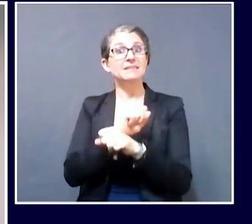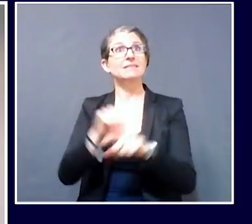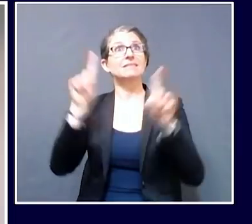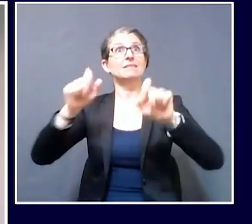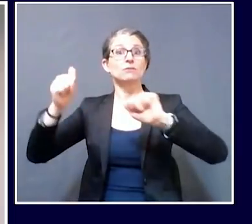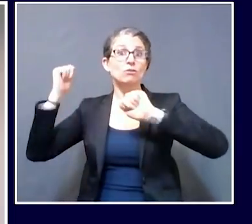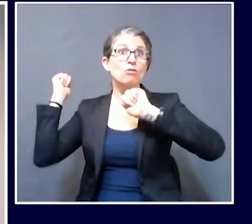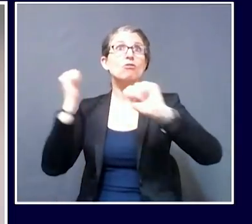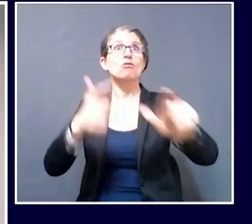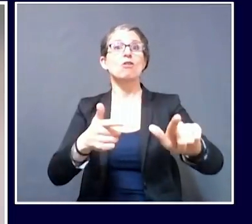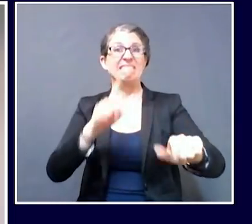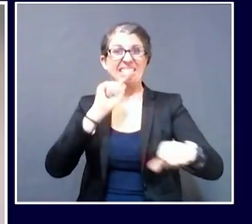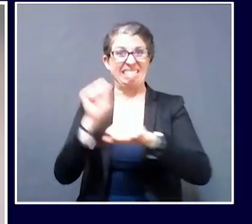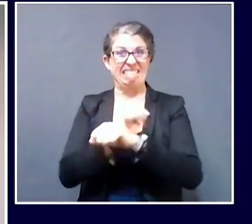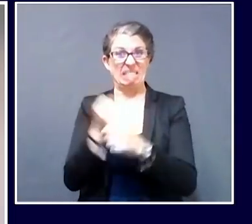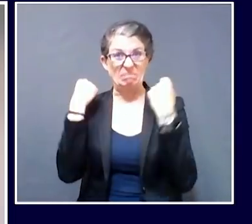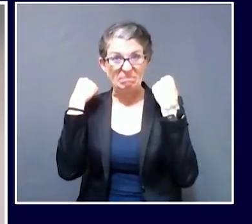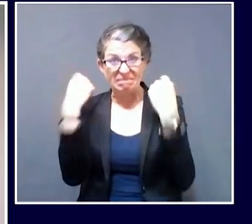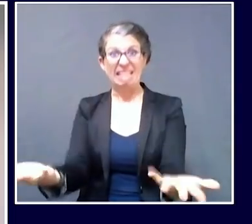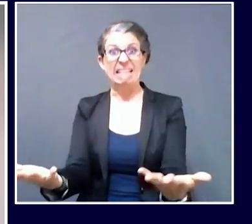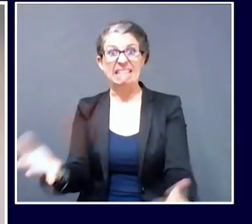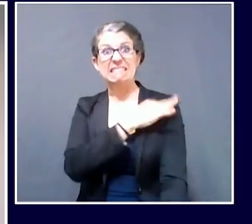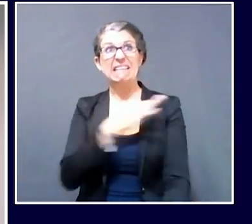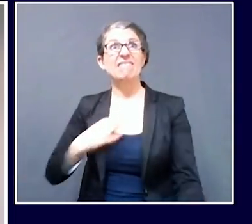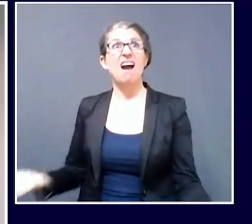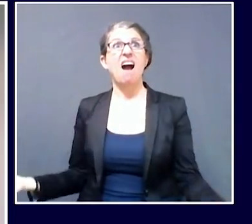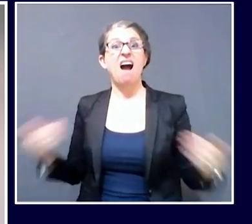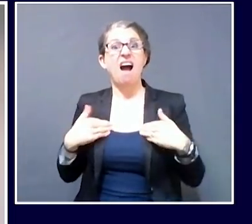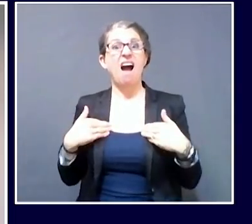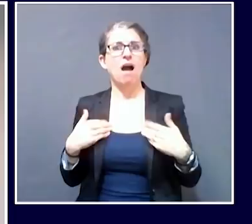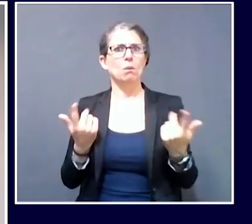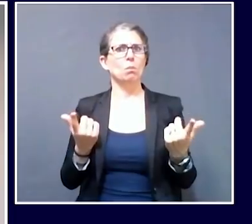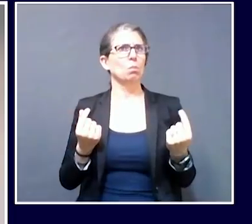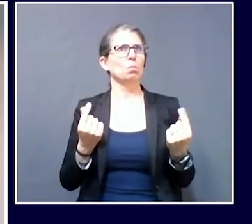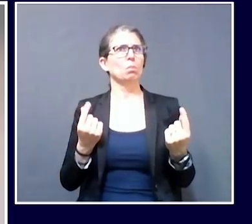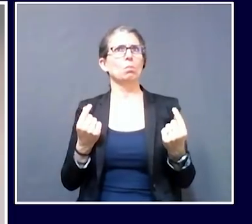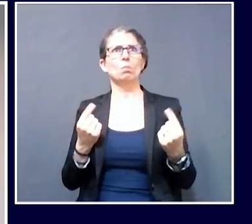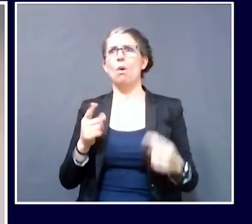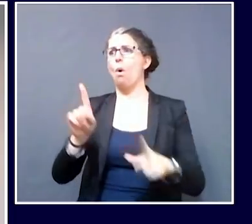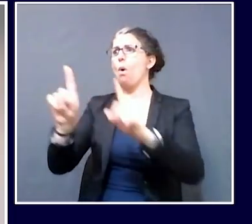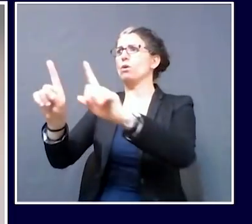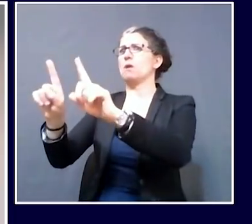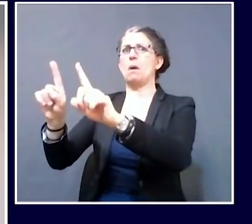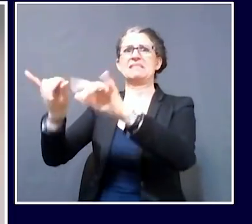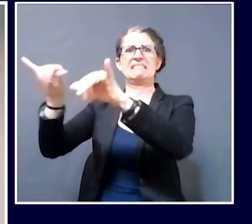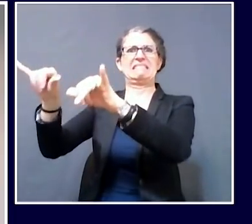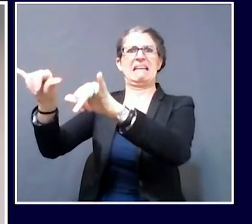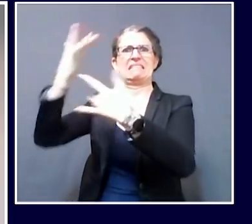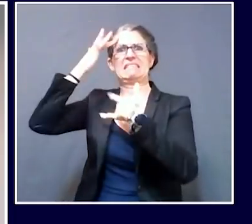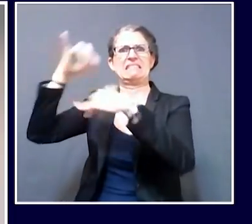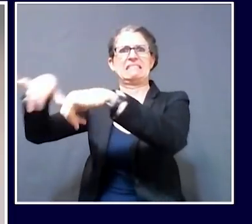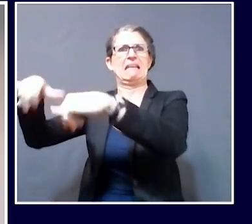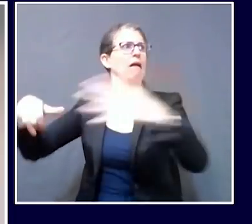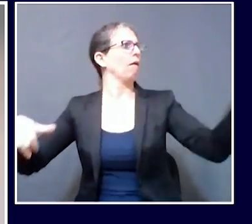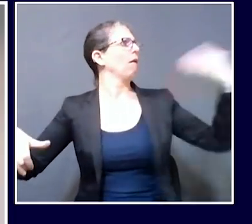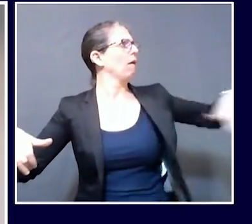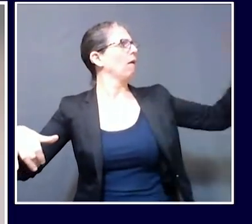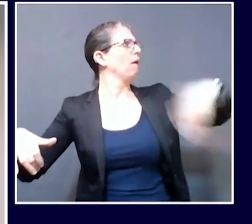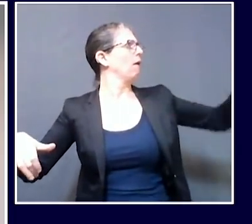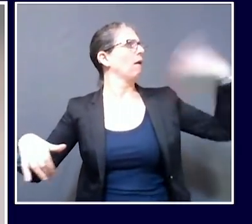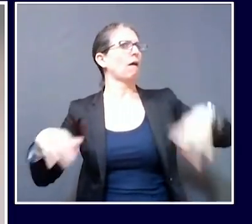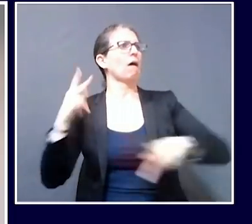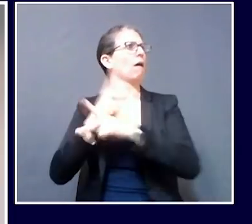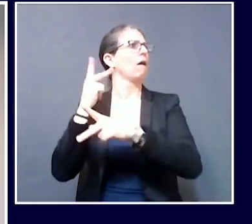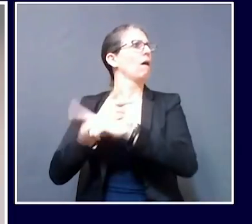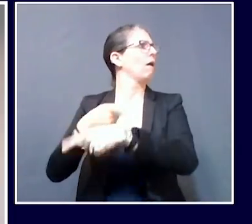around at that point working the phones to try to find staff who can pinch it. We need to have a plan in place the moment we get the results.